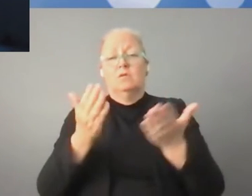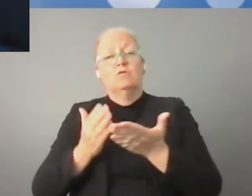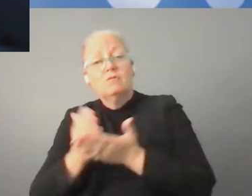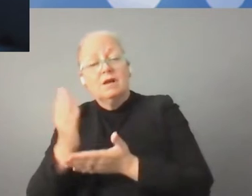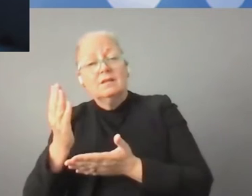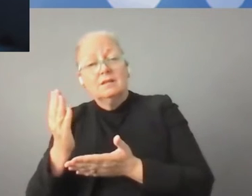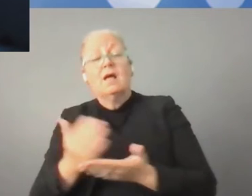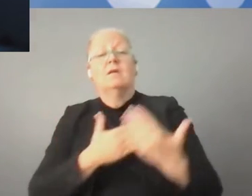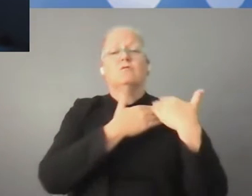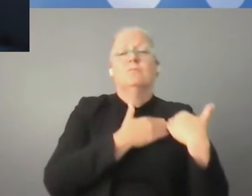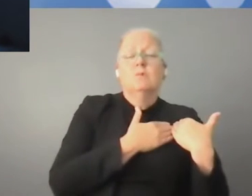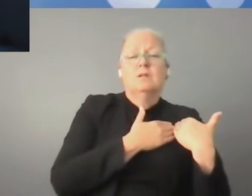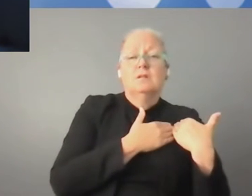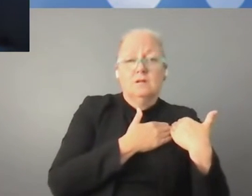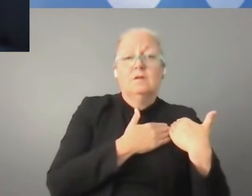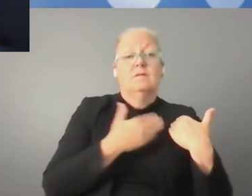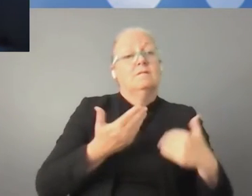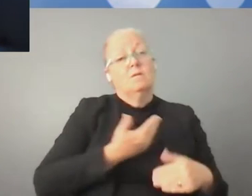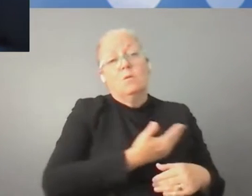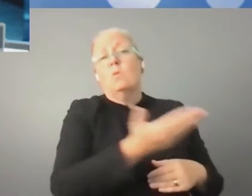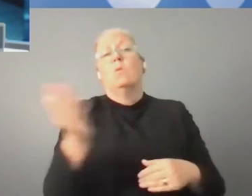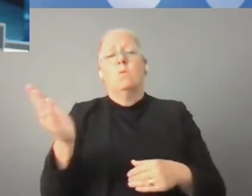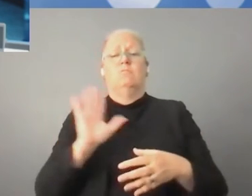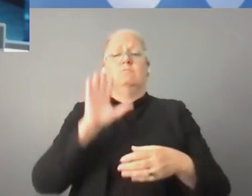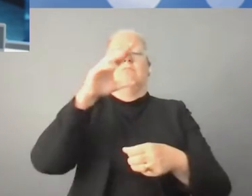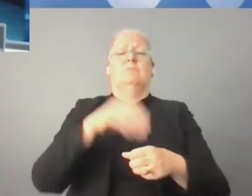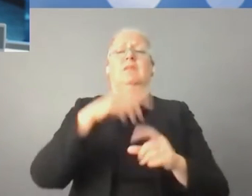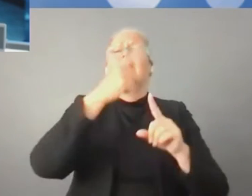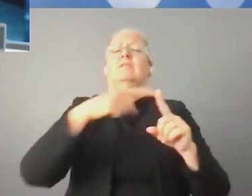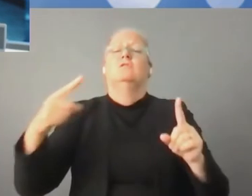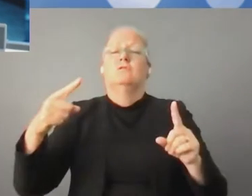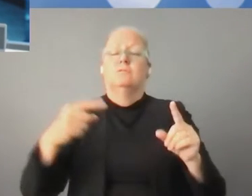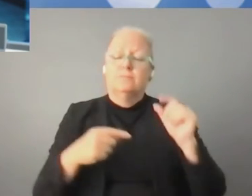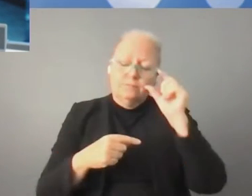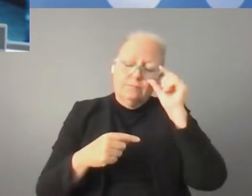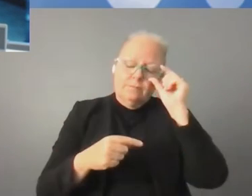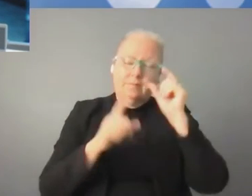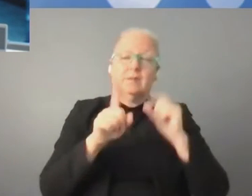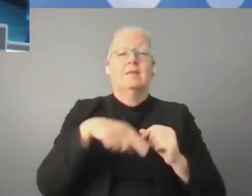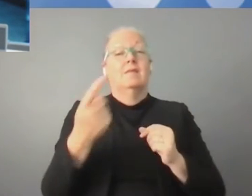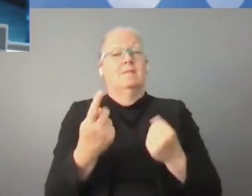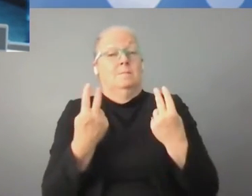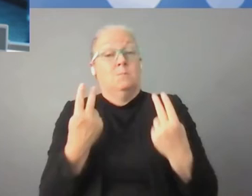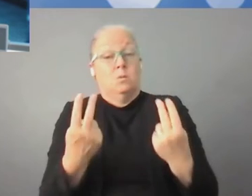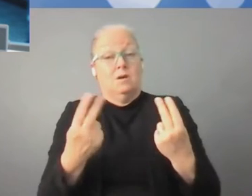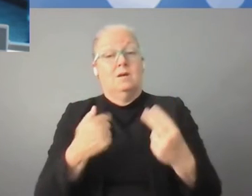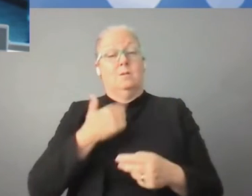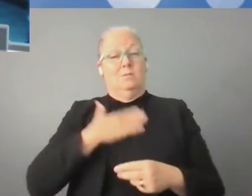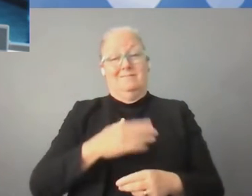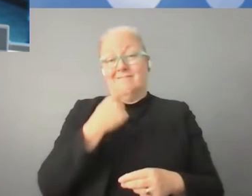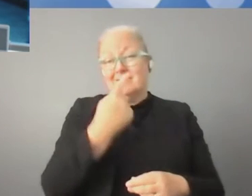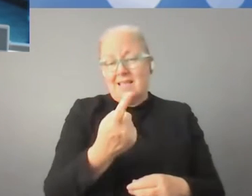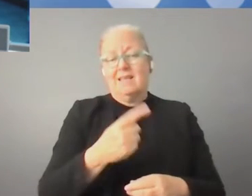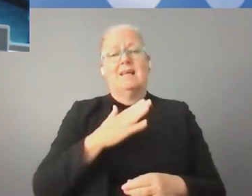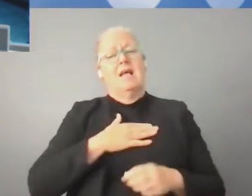of all parties in the digital environment. Another of the most important areas of activity for us today